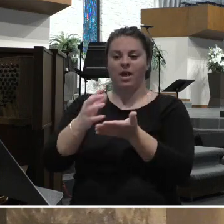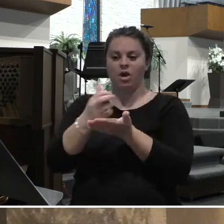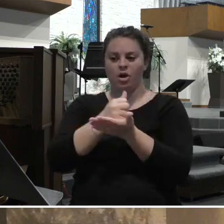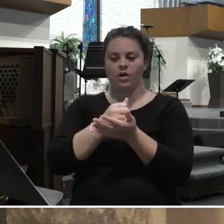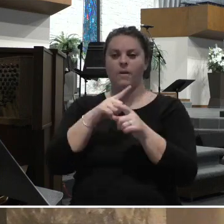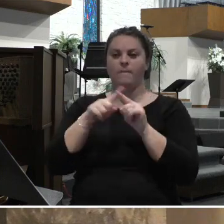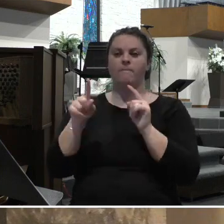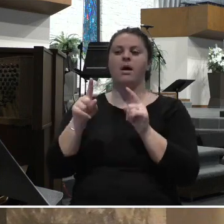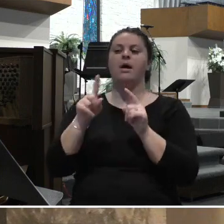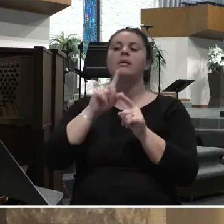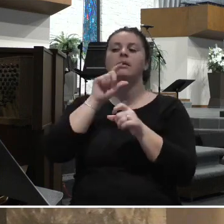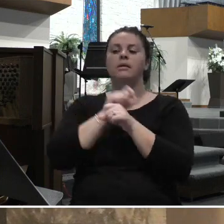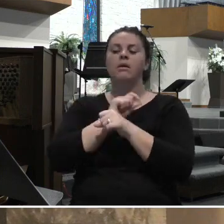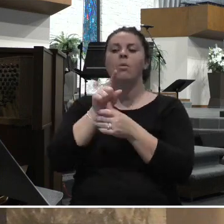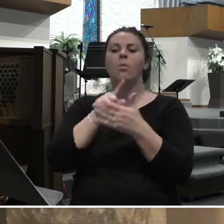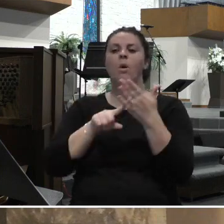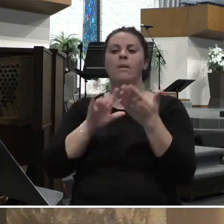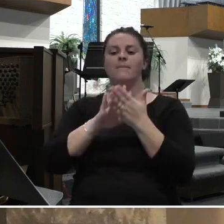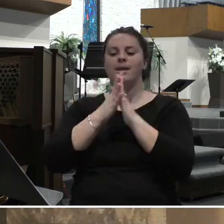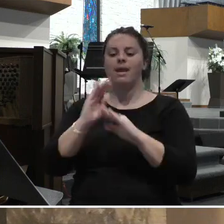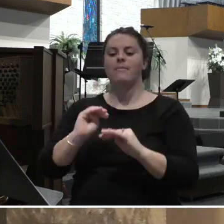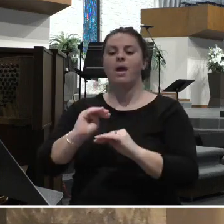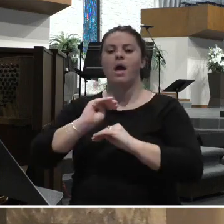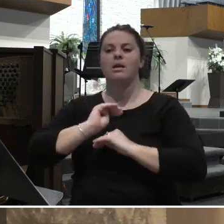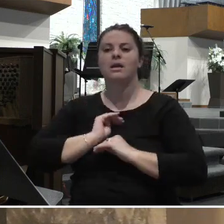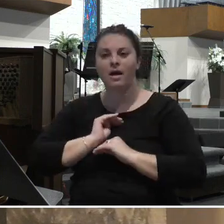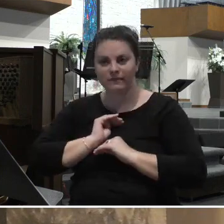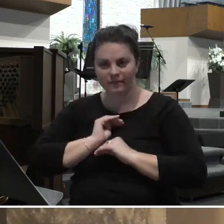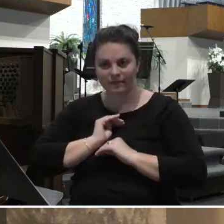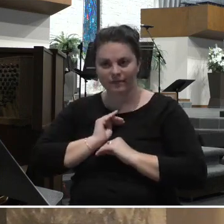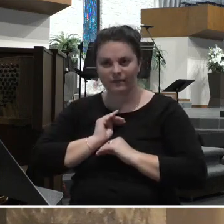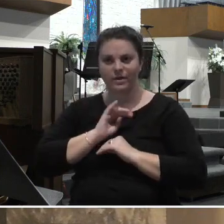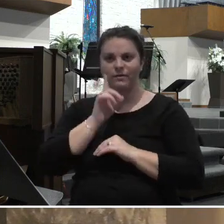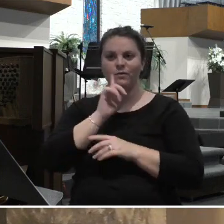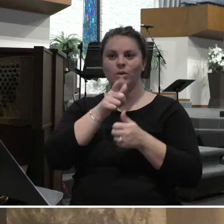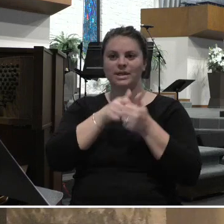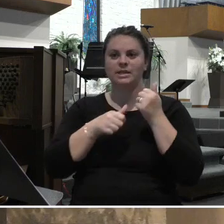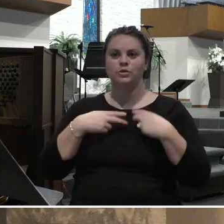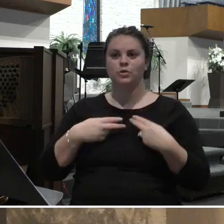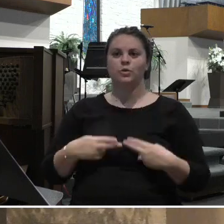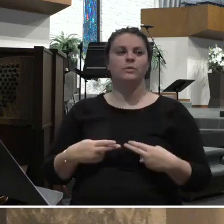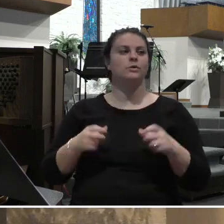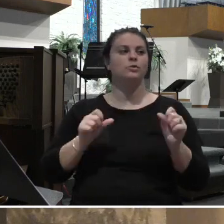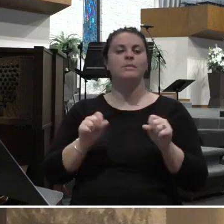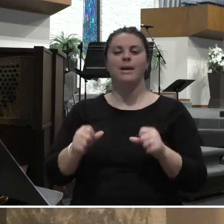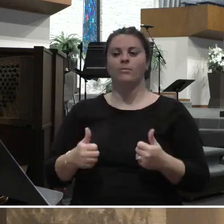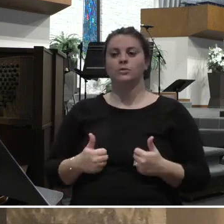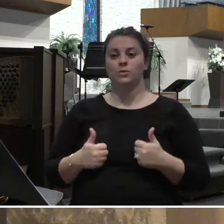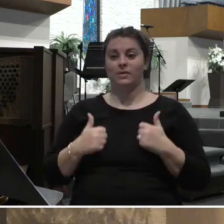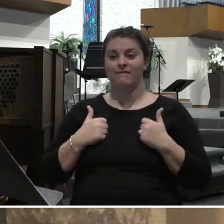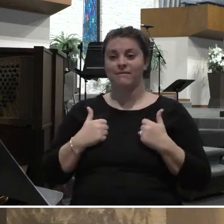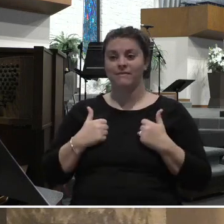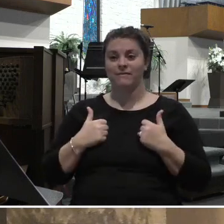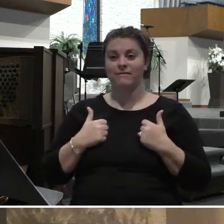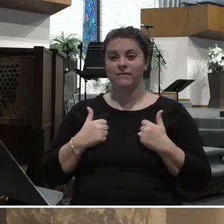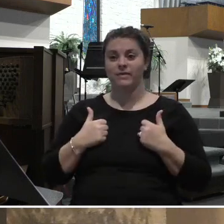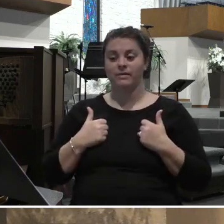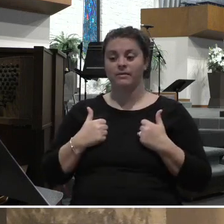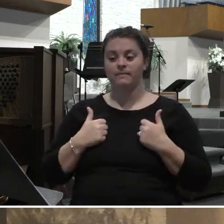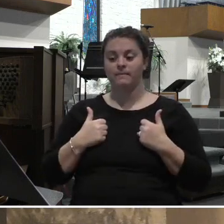What was enough for each human being to live on. What if this parable,